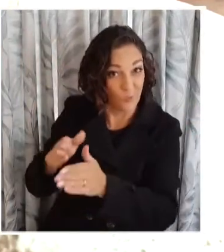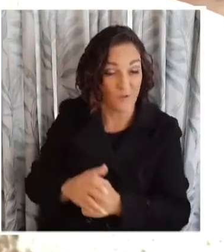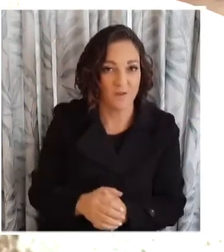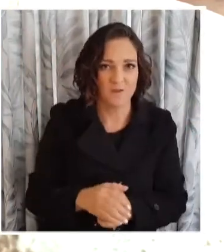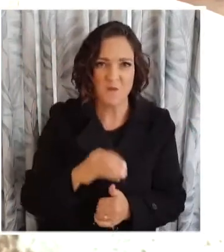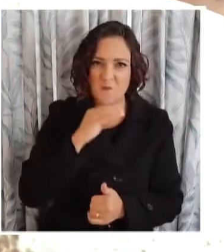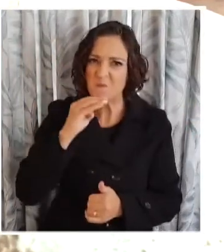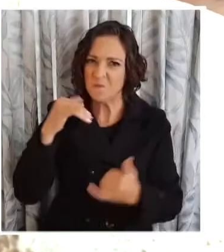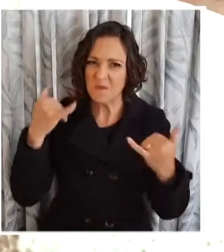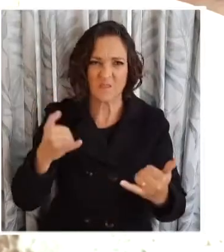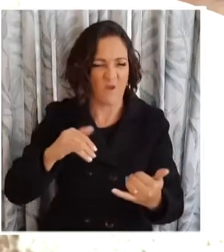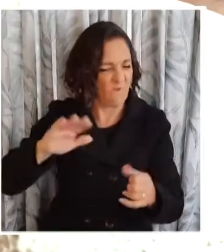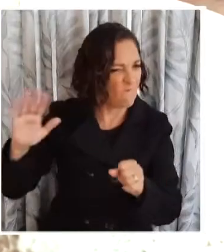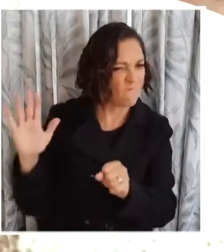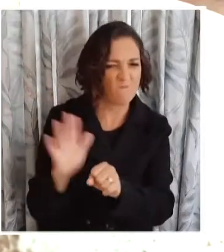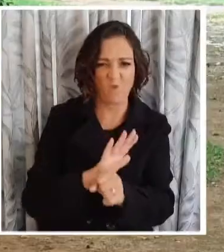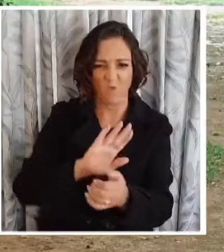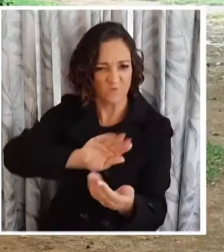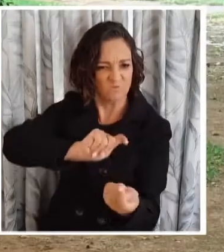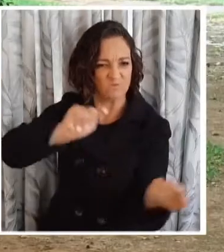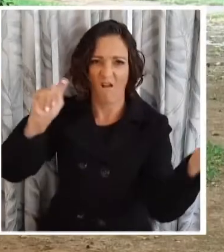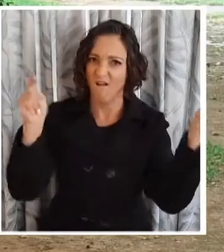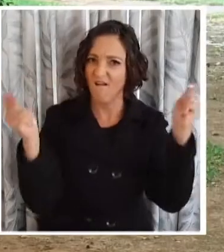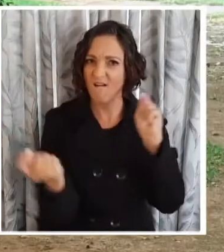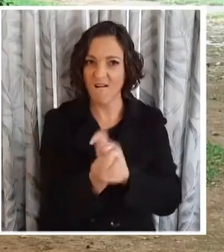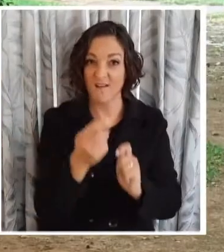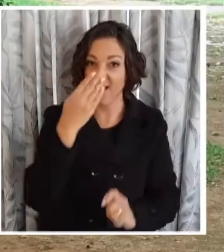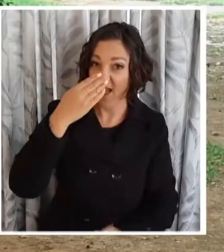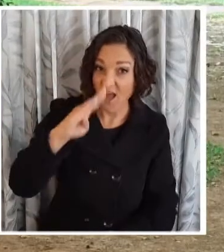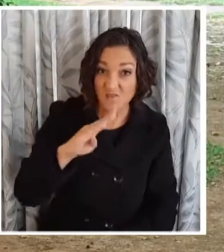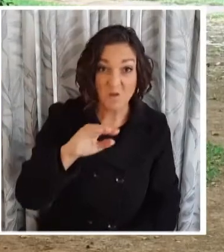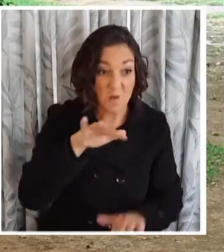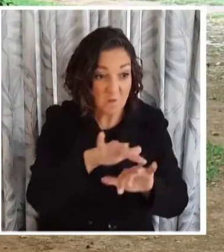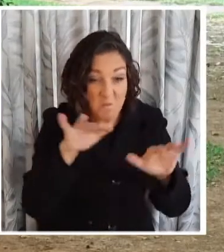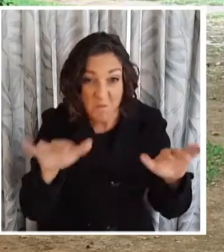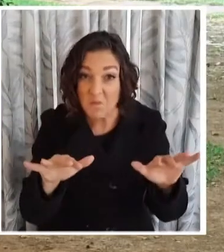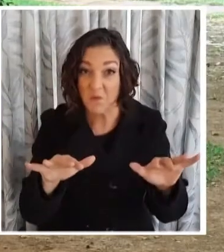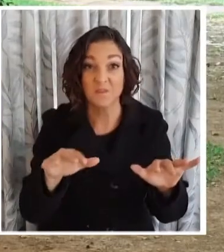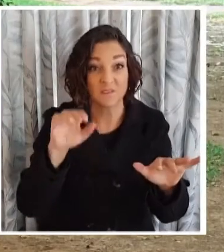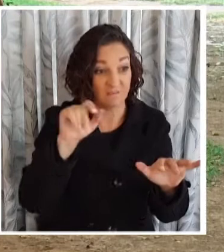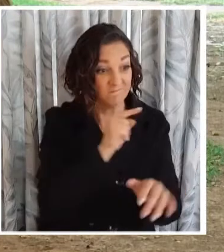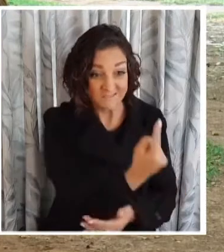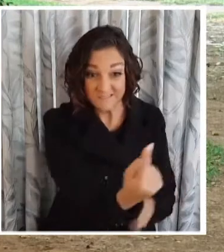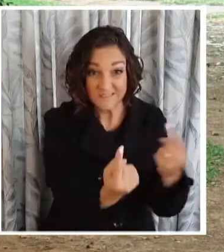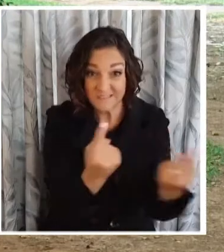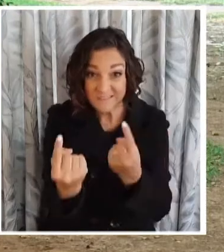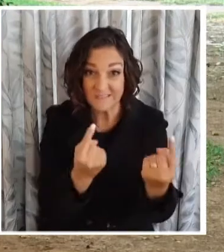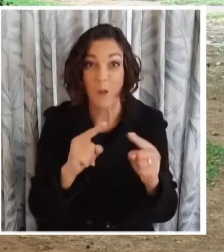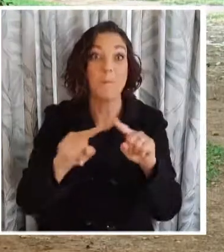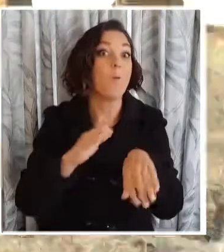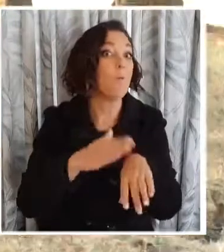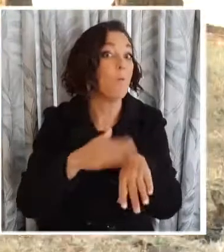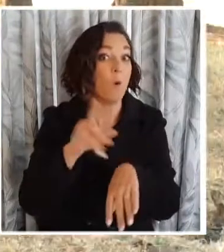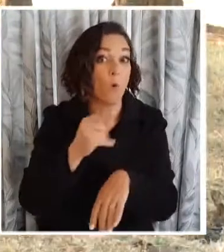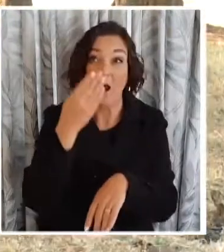means a complete change of your attitude towards your fellow man and mostly towards